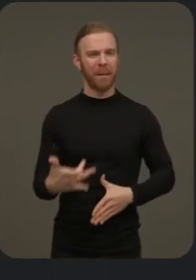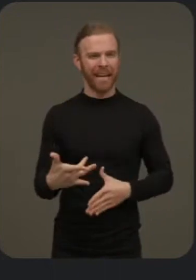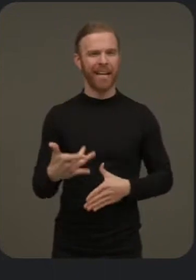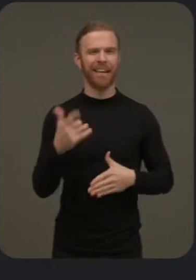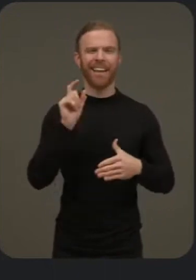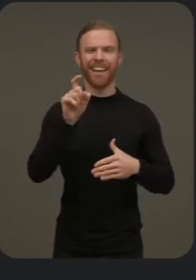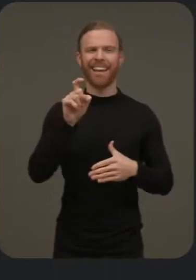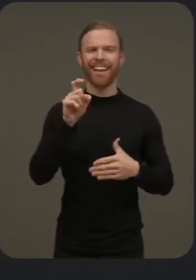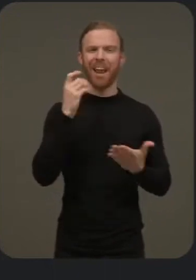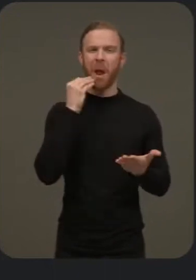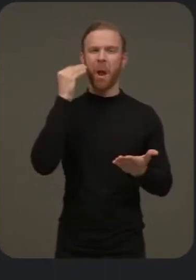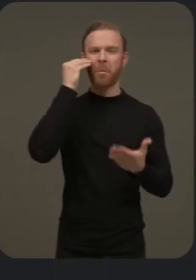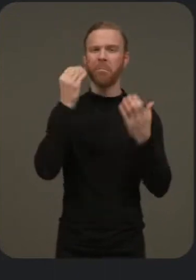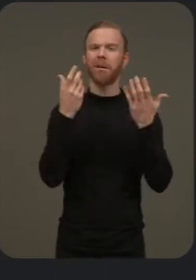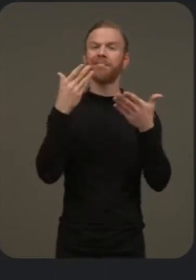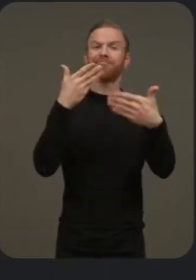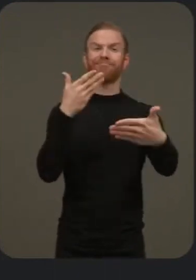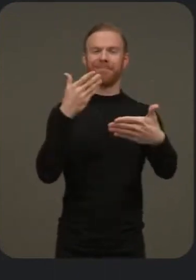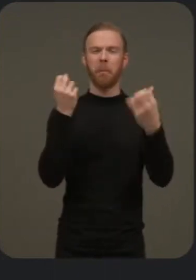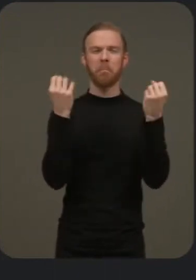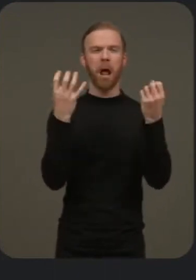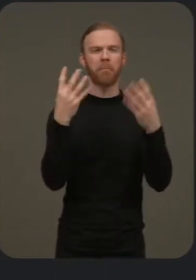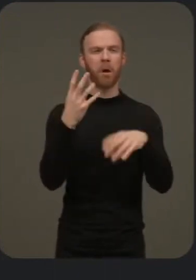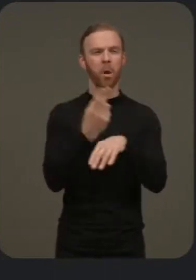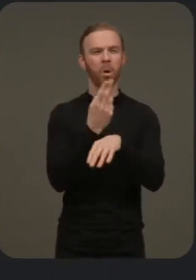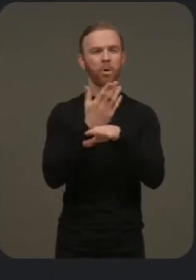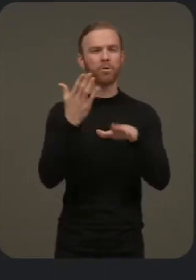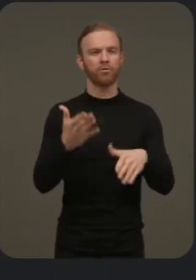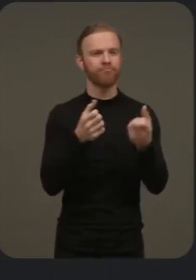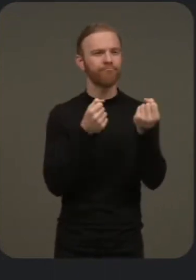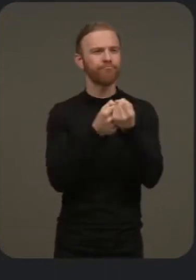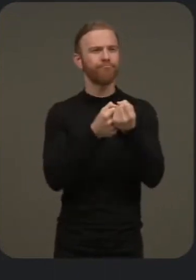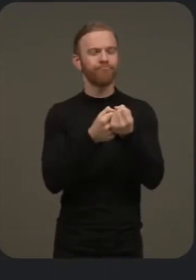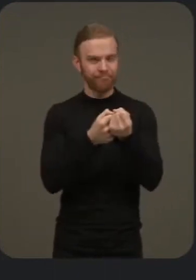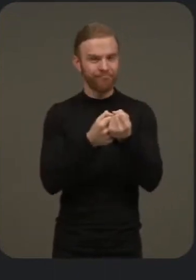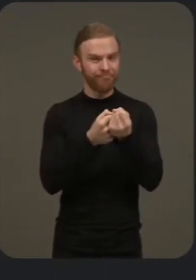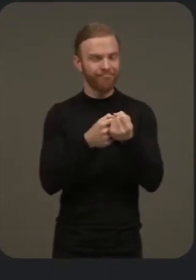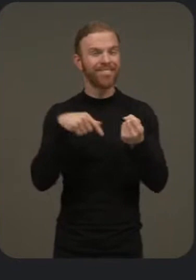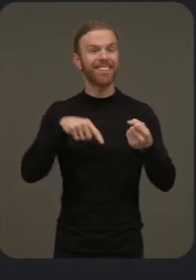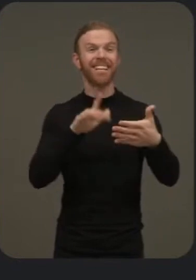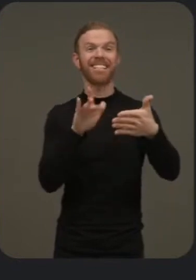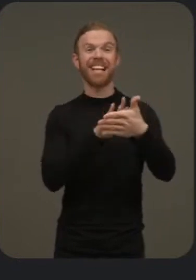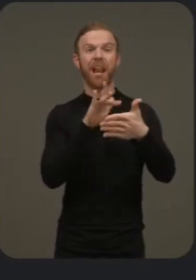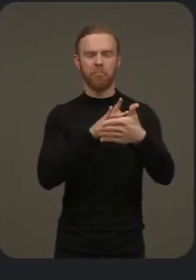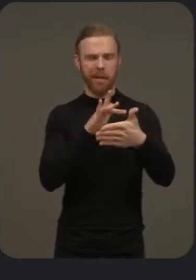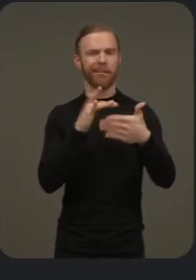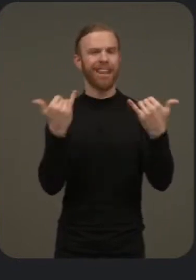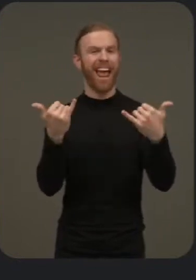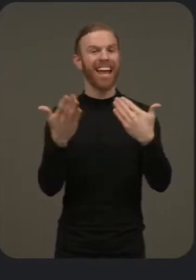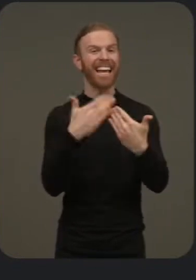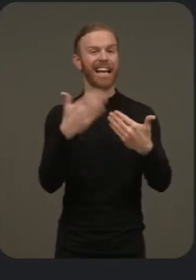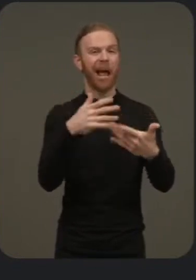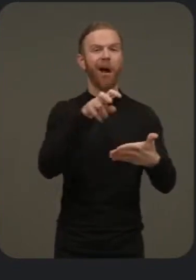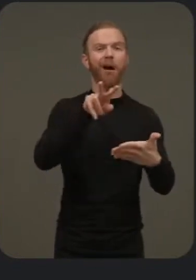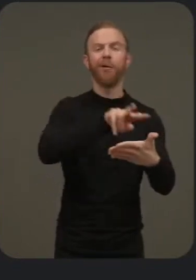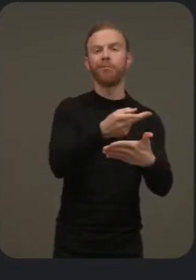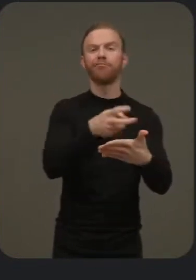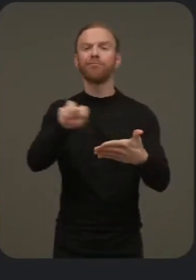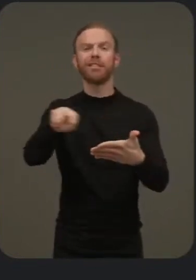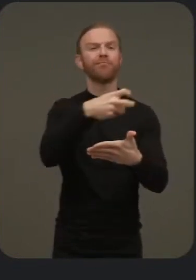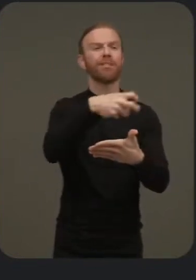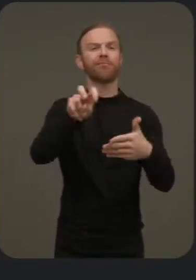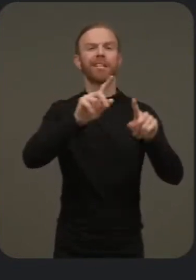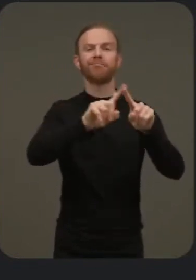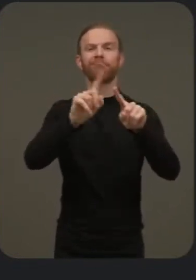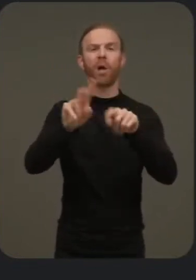needs to support multiple users. Pixel Tablet makes switching between users super easy. So you get your own apps